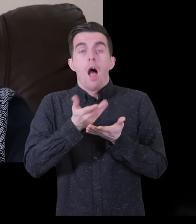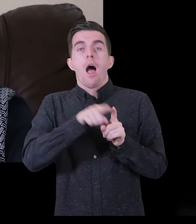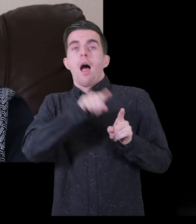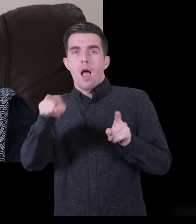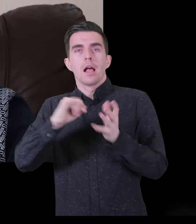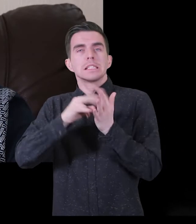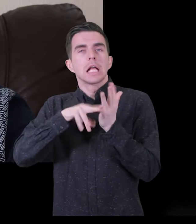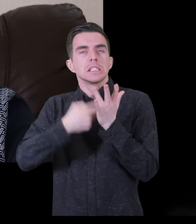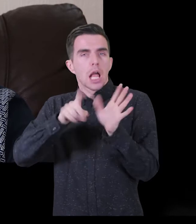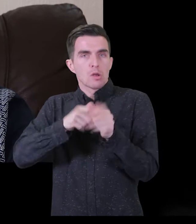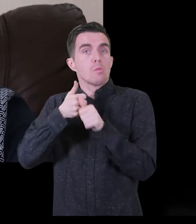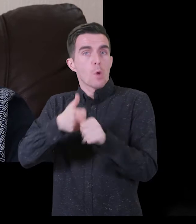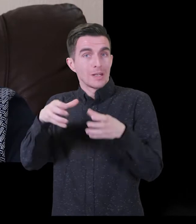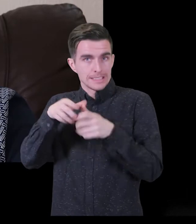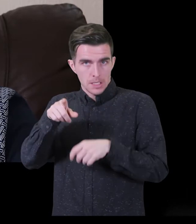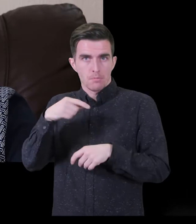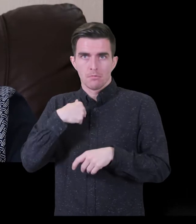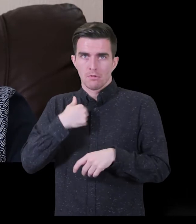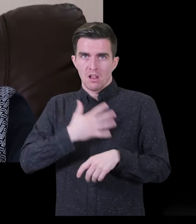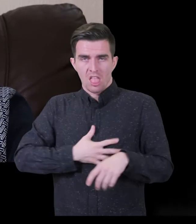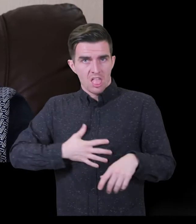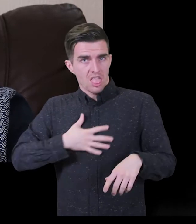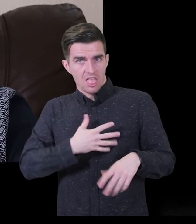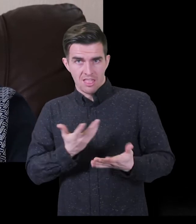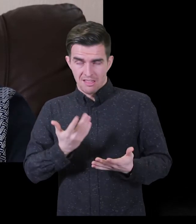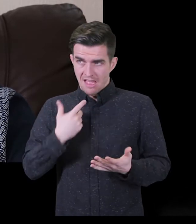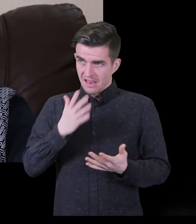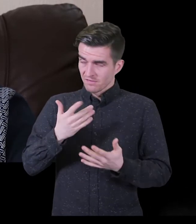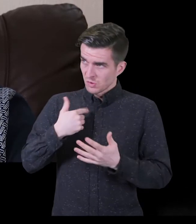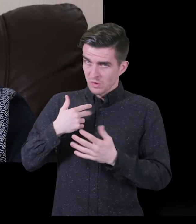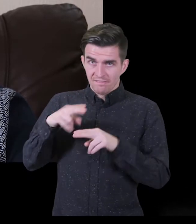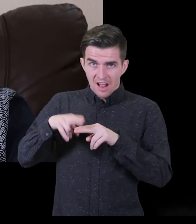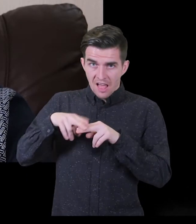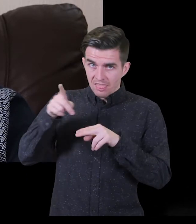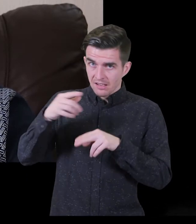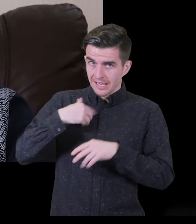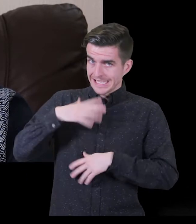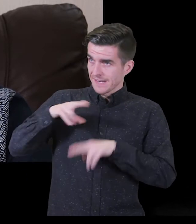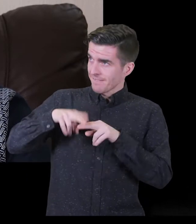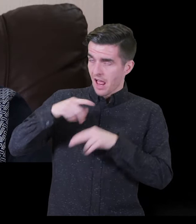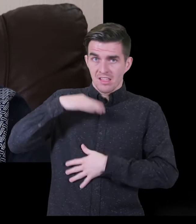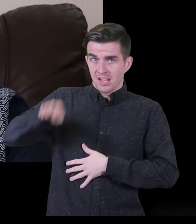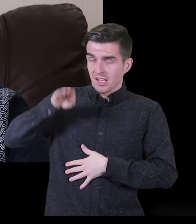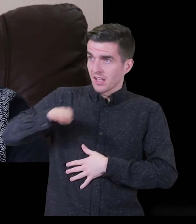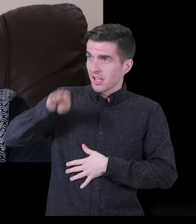was referred to a counsellor who then referred me on to the sensory support team